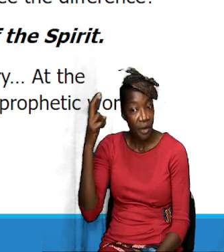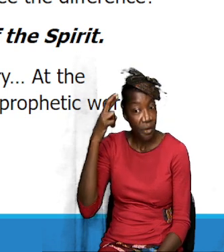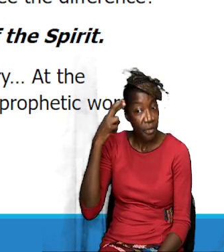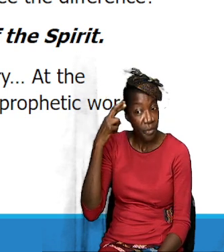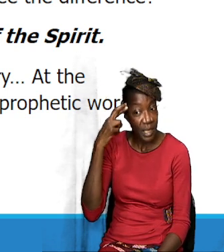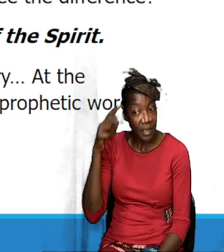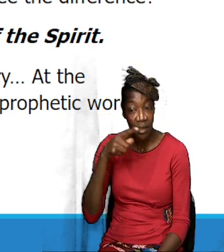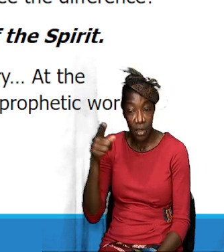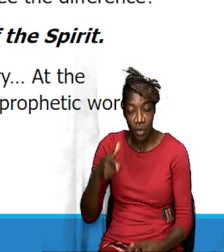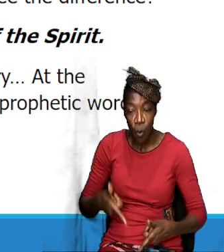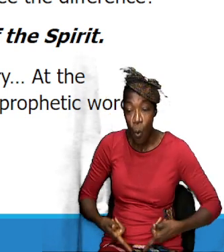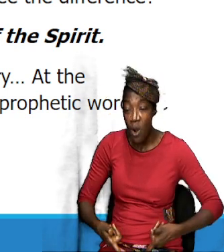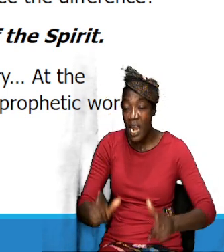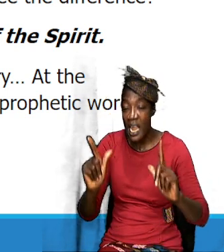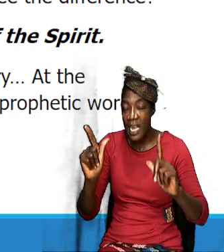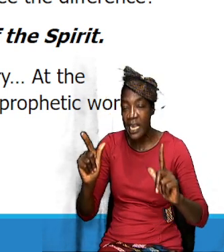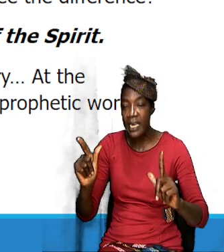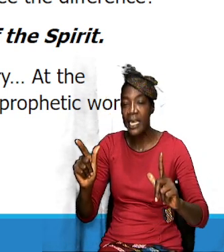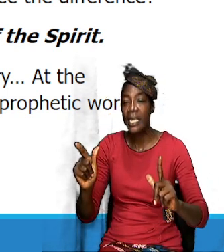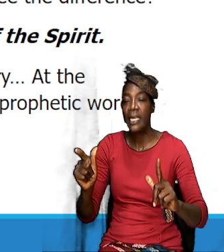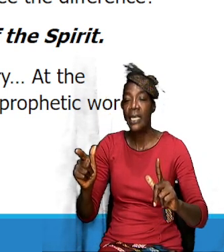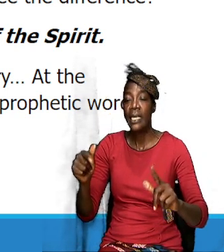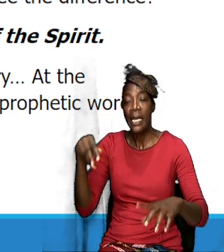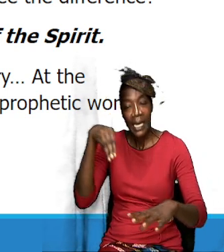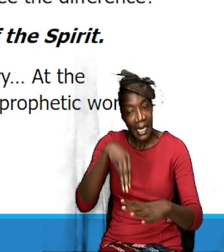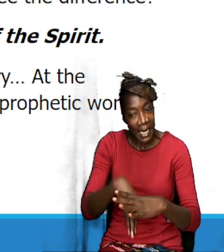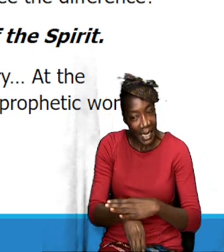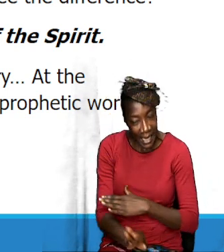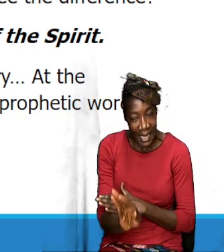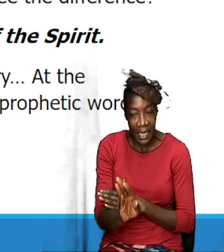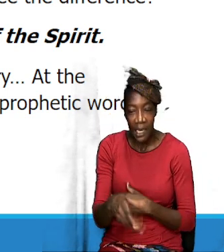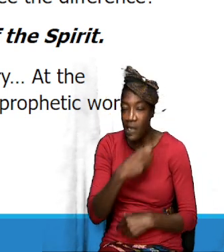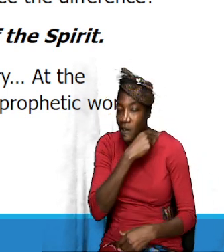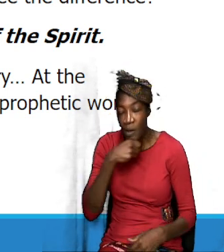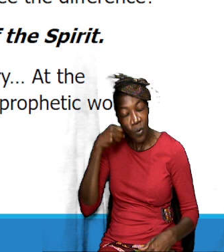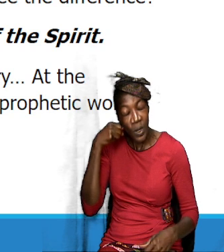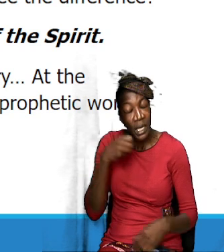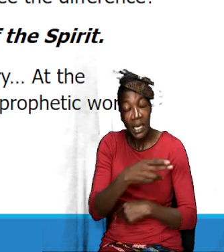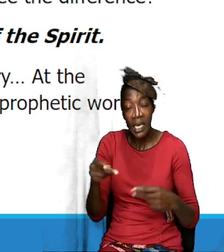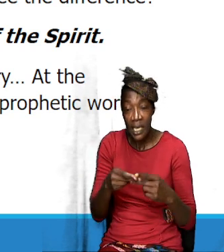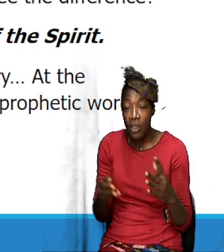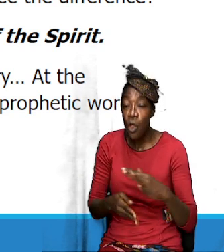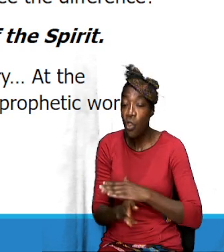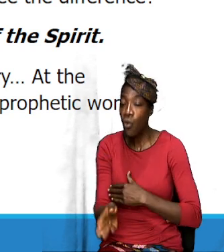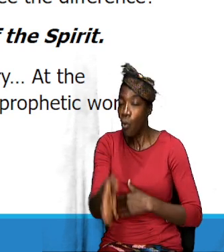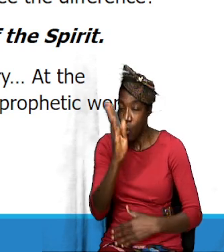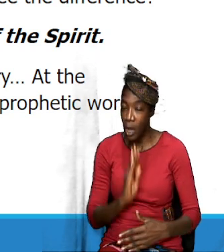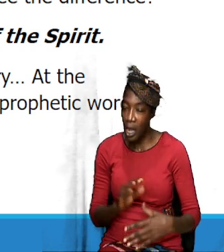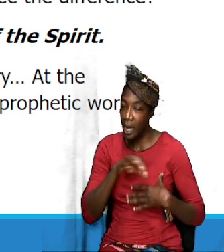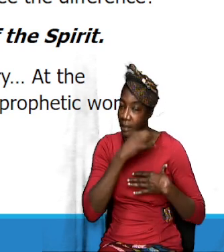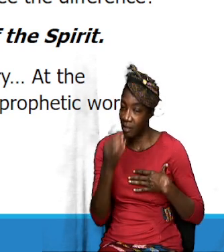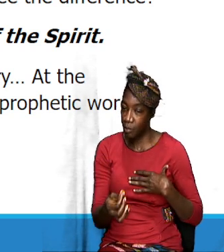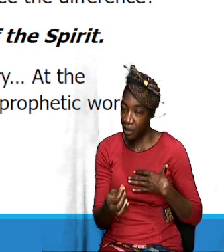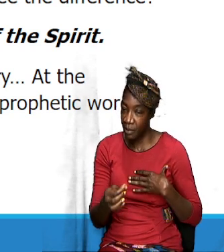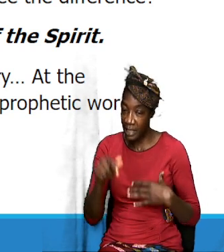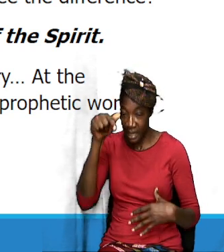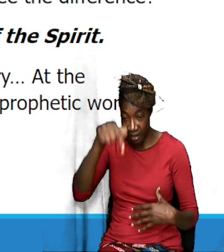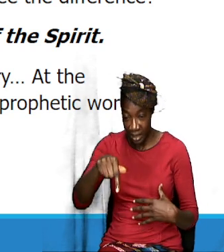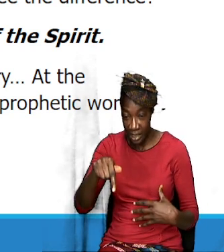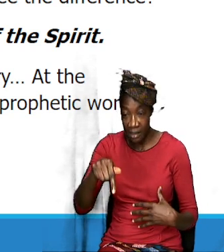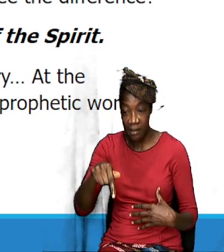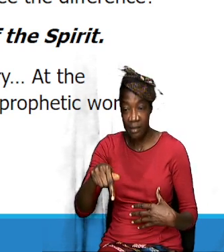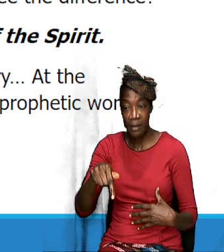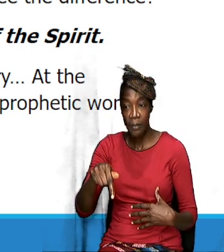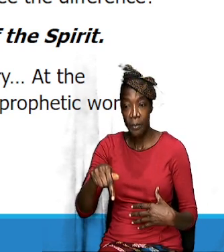are led into the wilderness through the Spirit of God. And this was the case